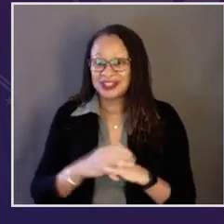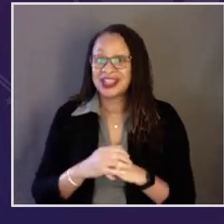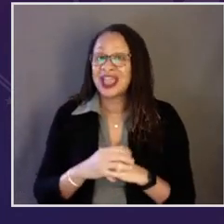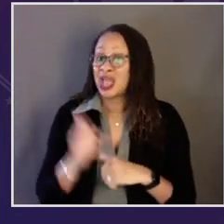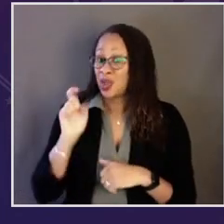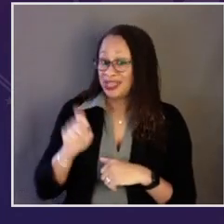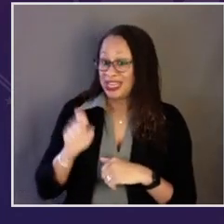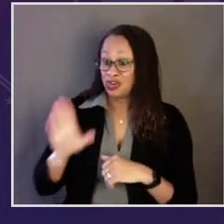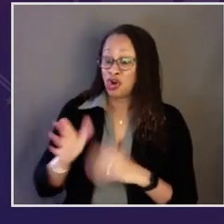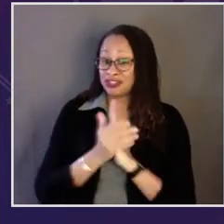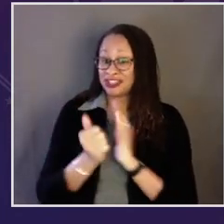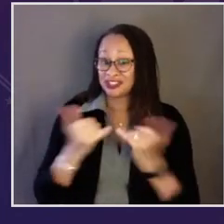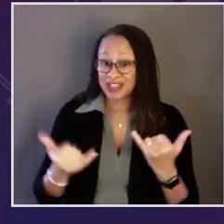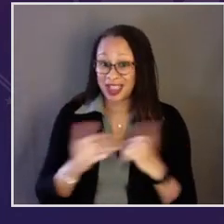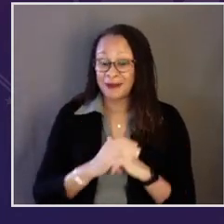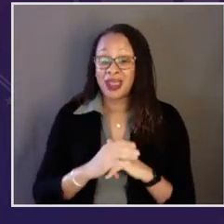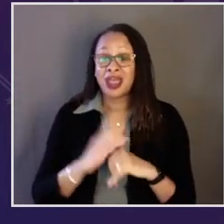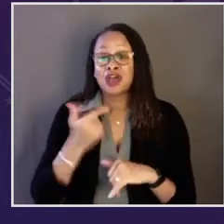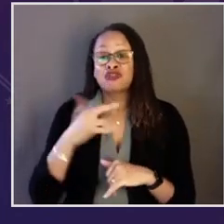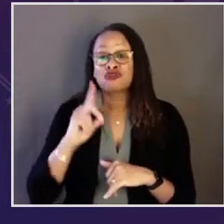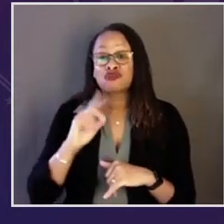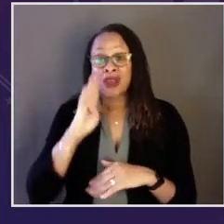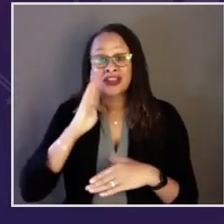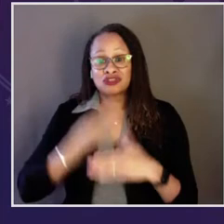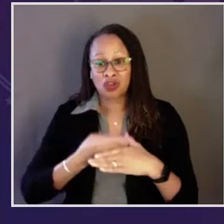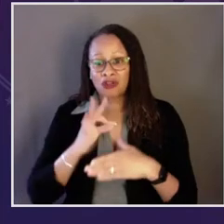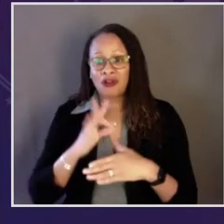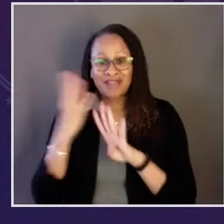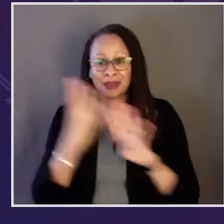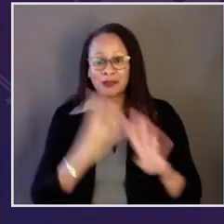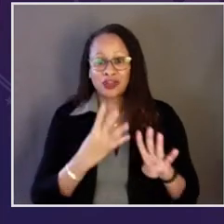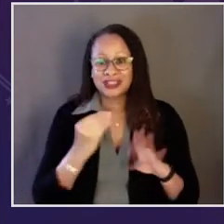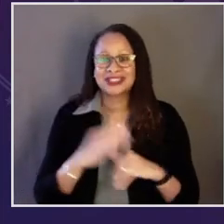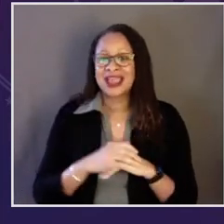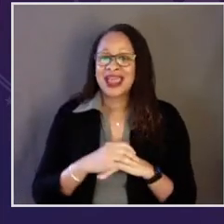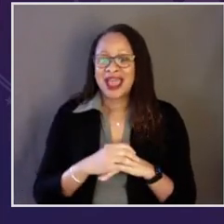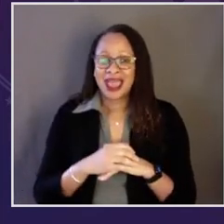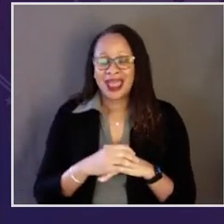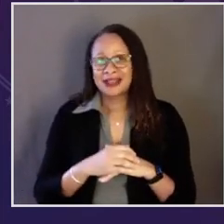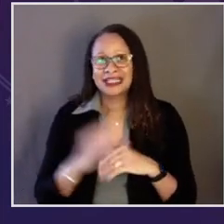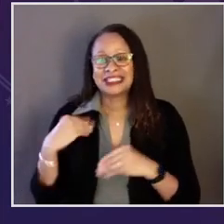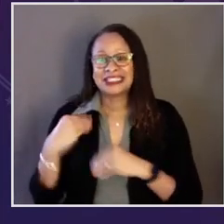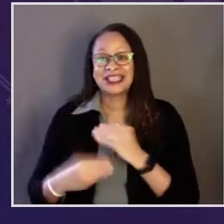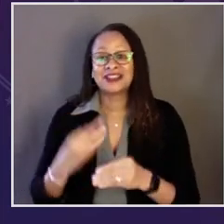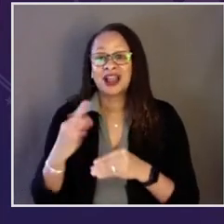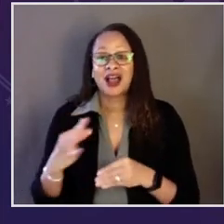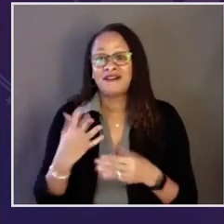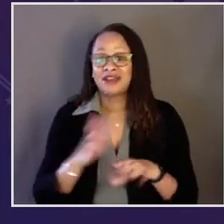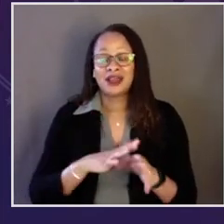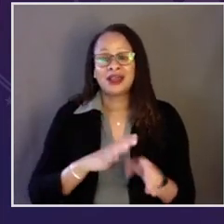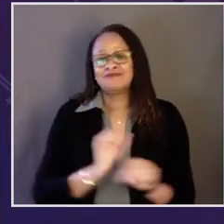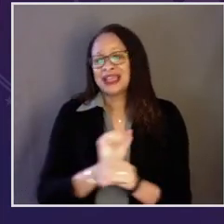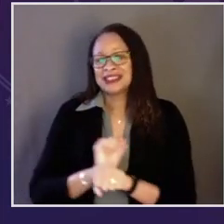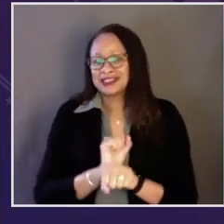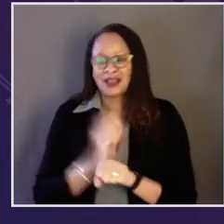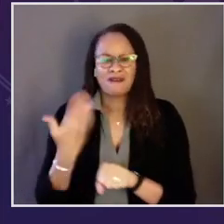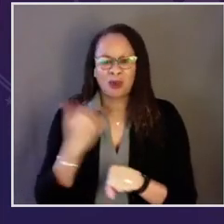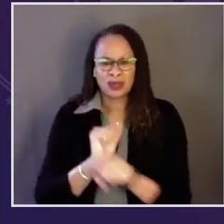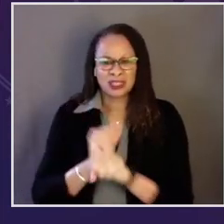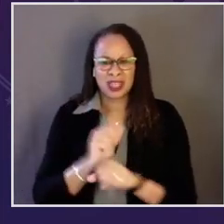And her voice is particularly needed at this critical moment. The granddaughter of immigrants, the descendant of enslaved people,